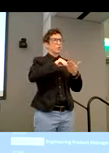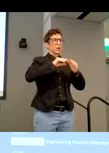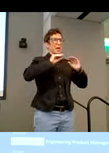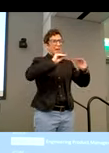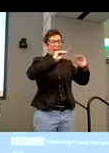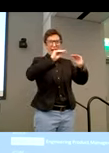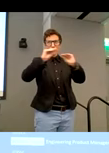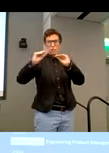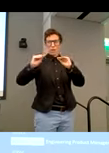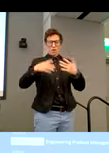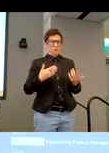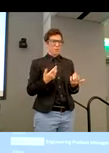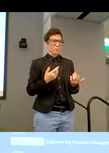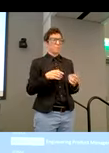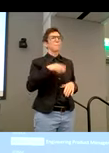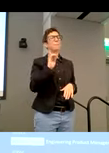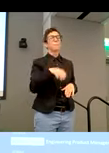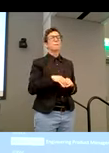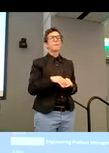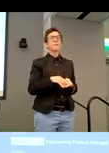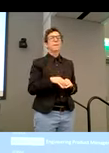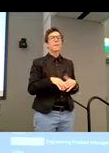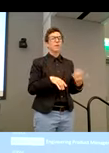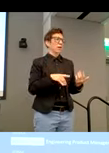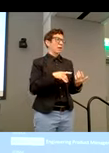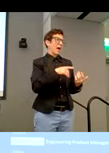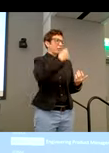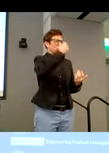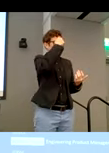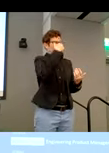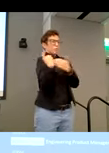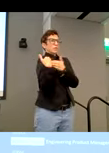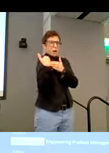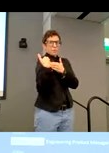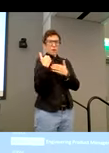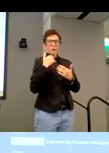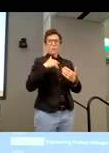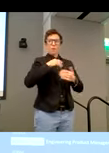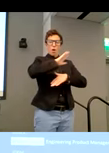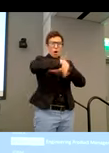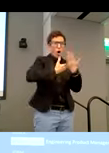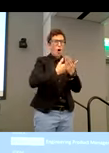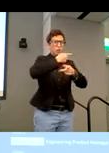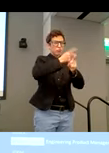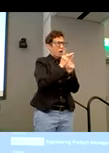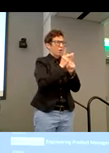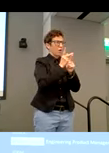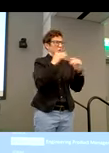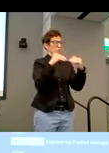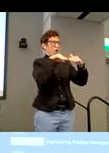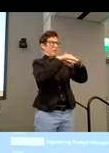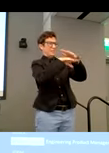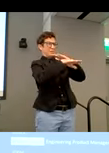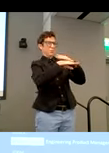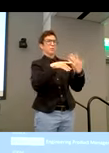as many games as possible. So as a central team, right, we take responsibility in making sure that our entire suite of products is accessible and that we're shipping